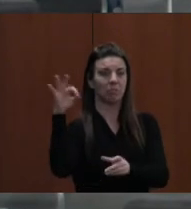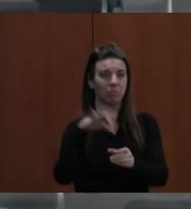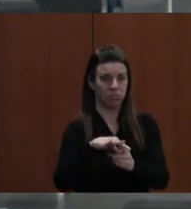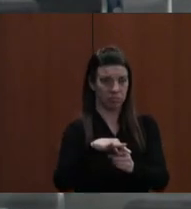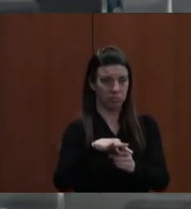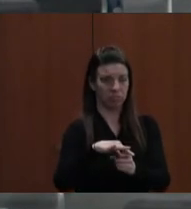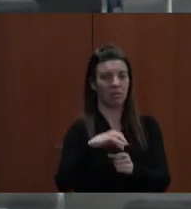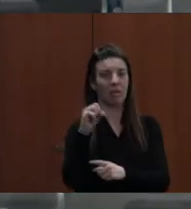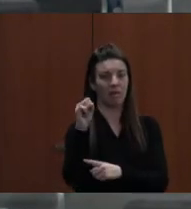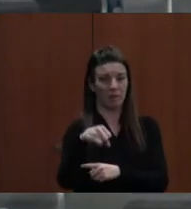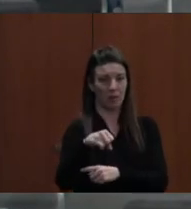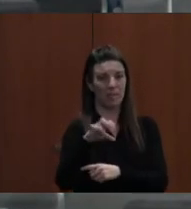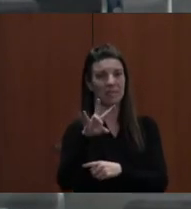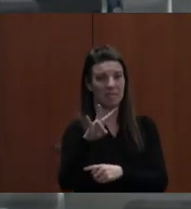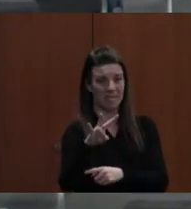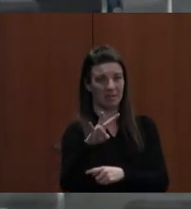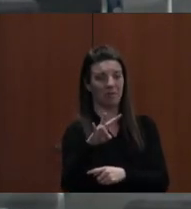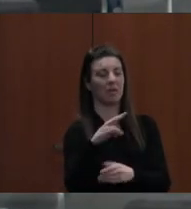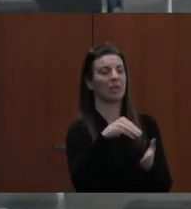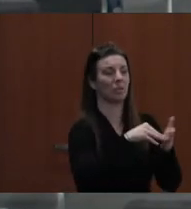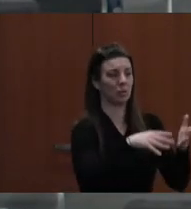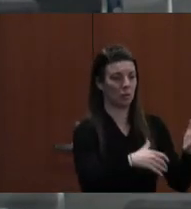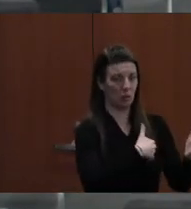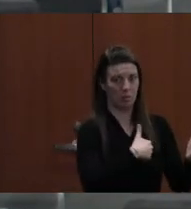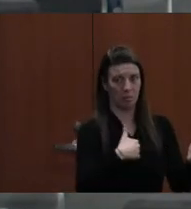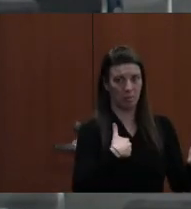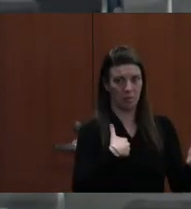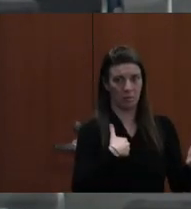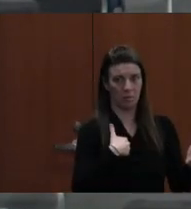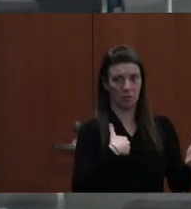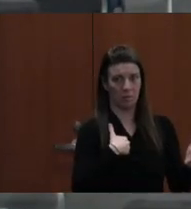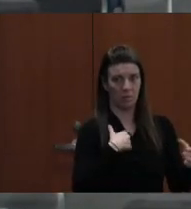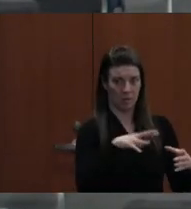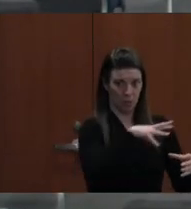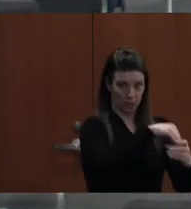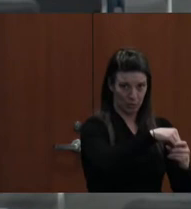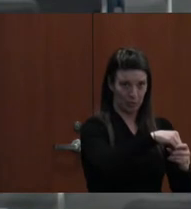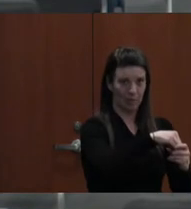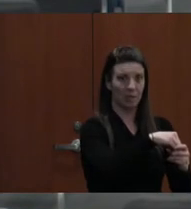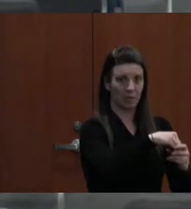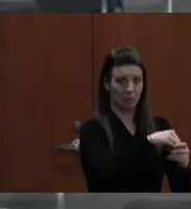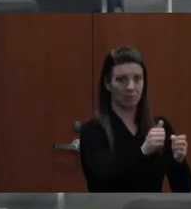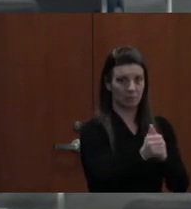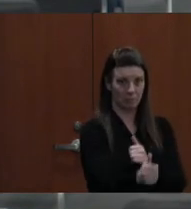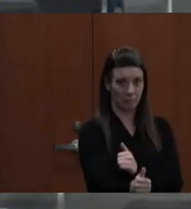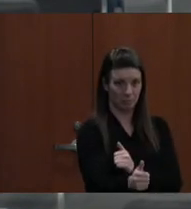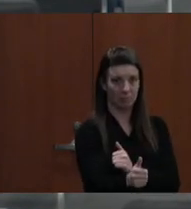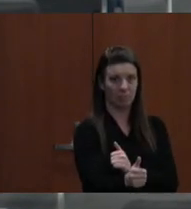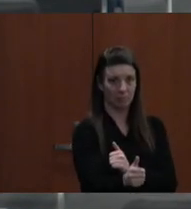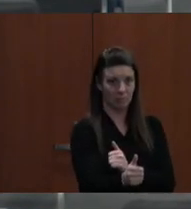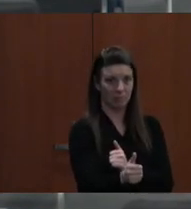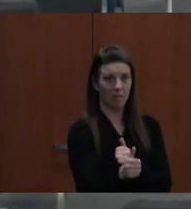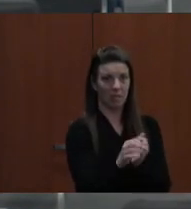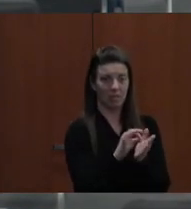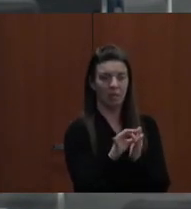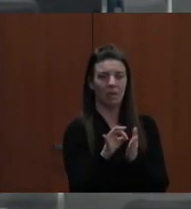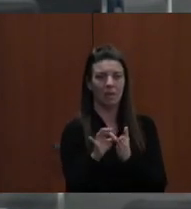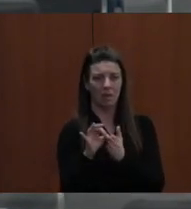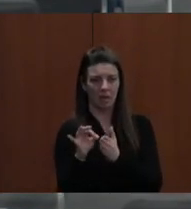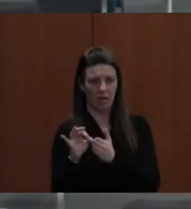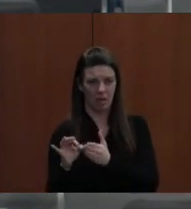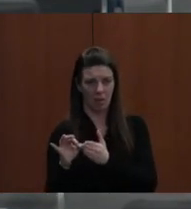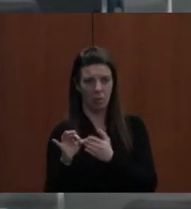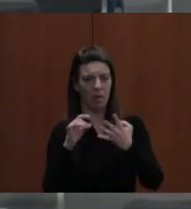VOTES. STUDENT MEMBER CONCURS. BY MY COUNT, WE HAVE PASSED FOUR BUDGET